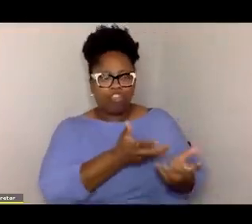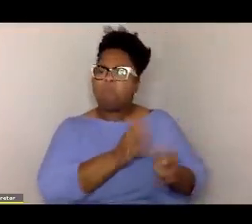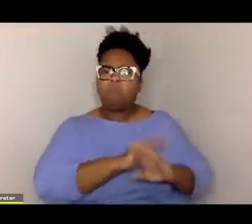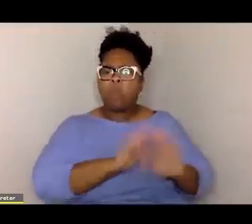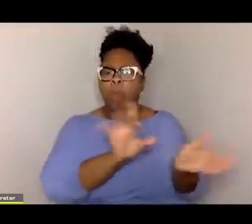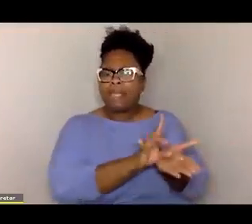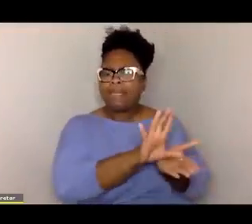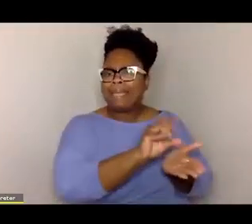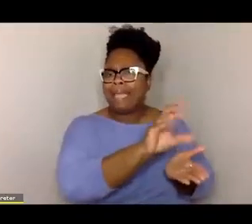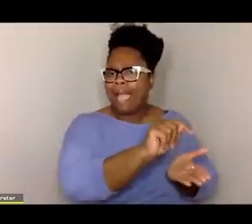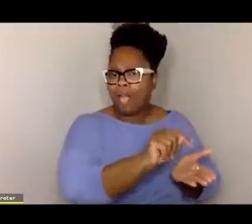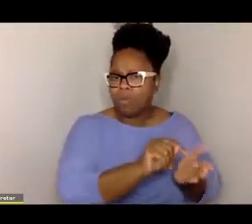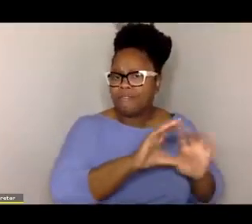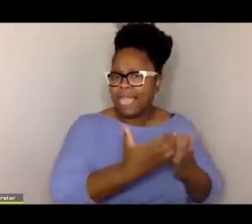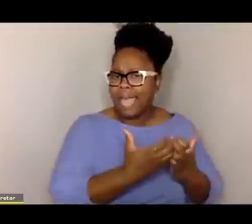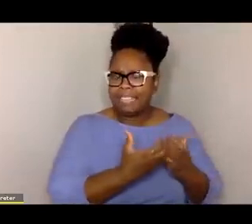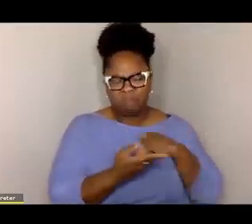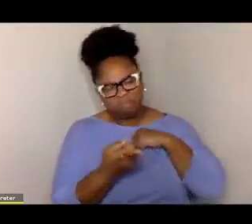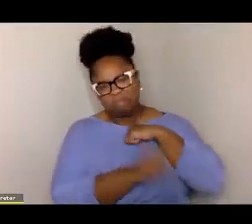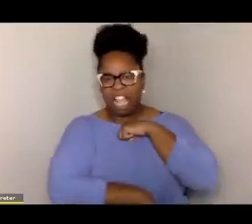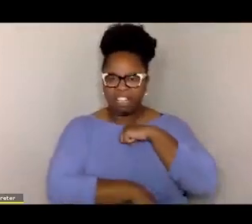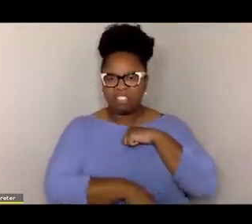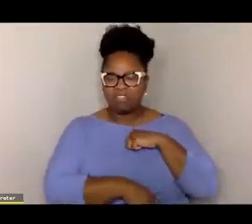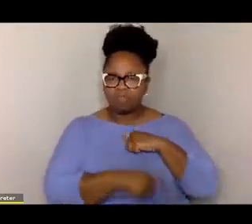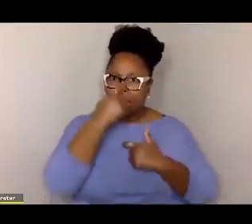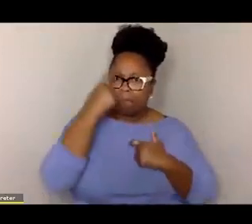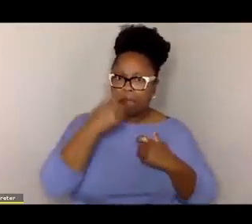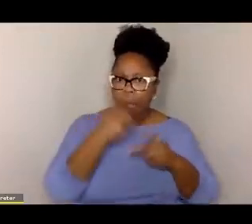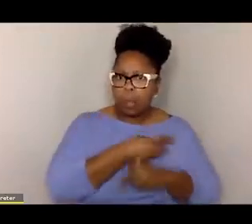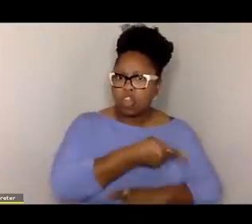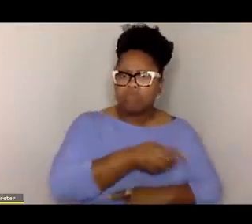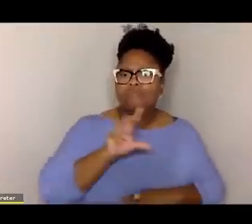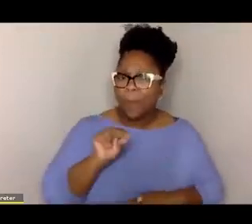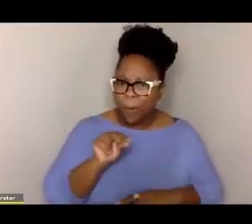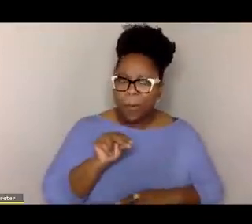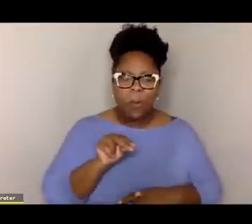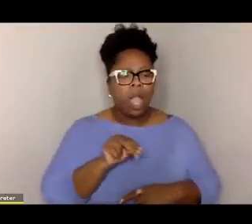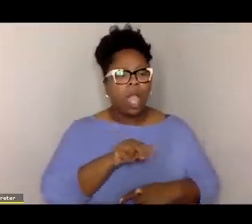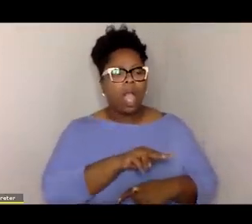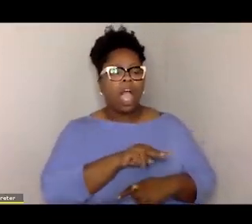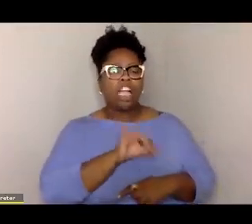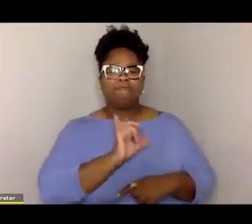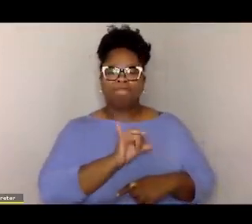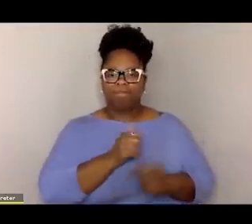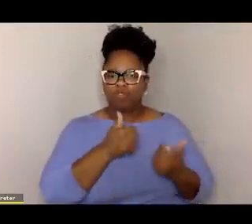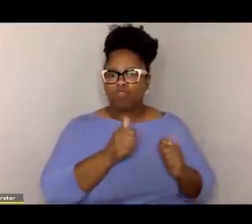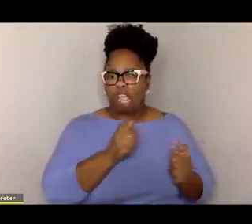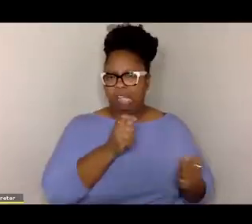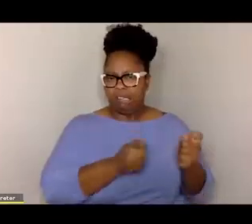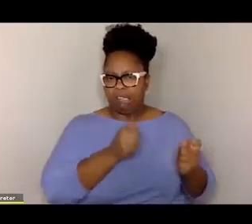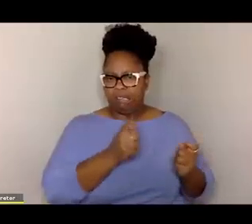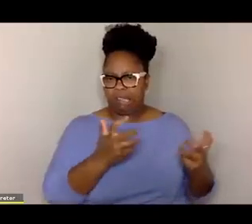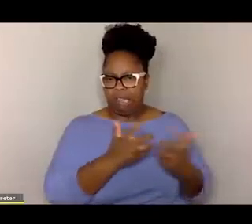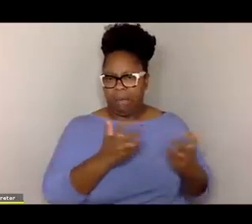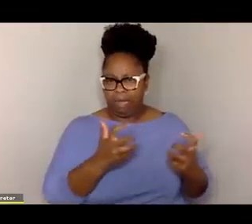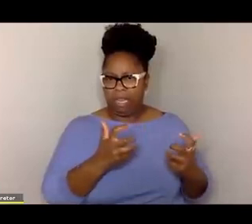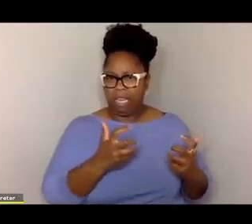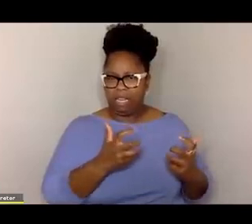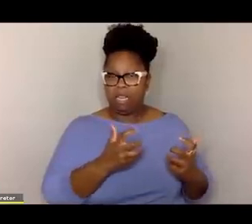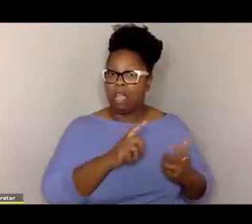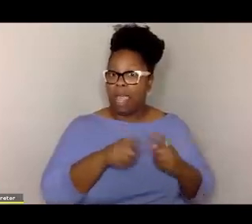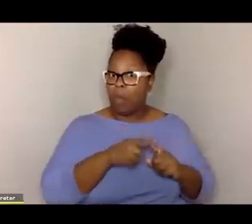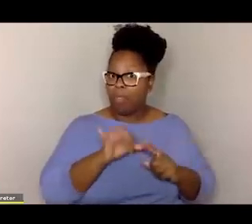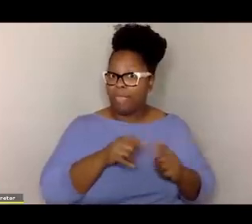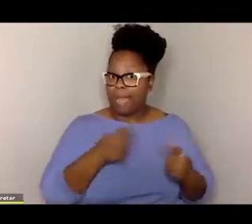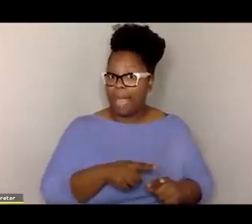treat them. They don't kick them out of class. They don't punish them and make it worse. Right. They actually try to make some kind of accommodation. And over the